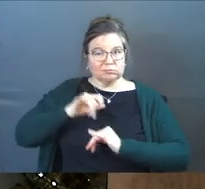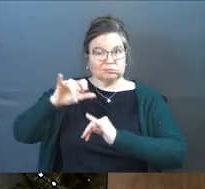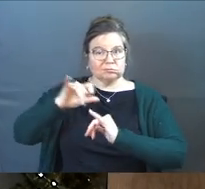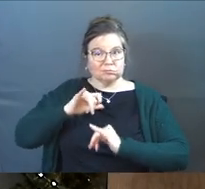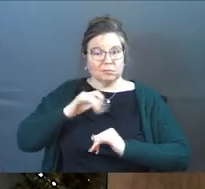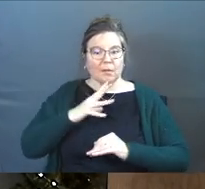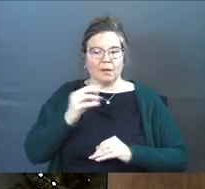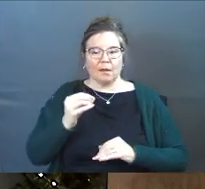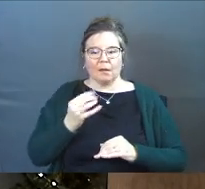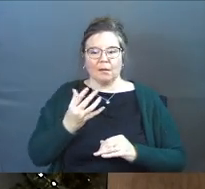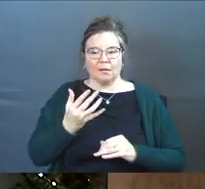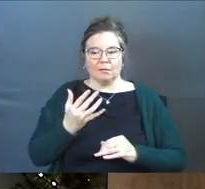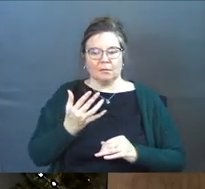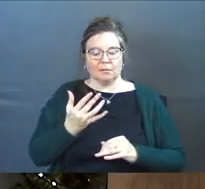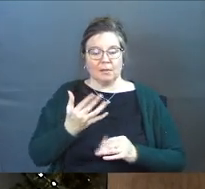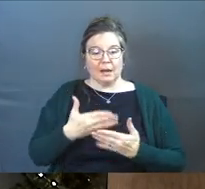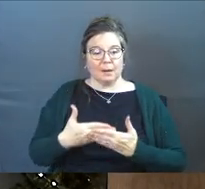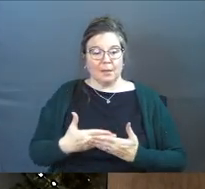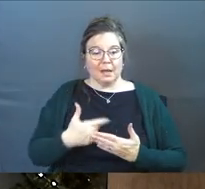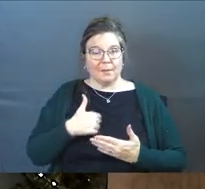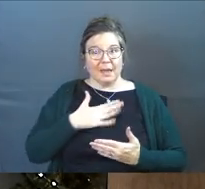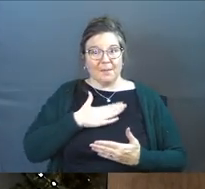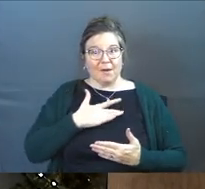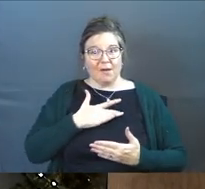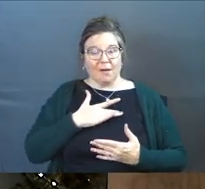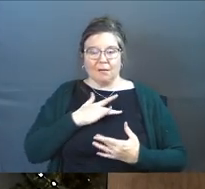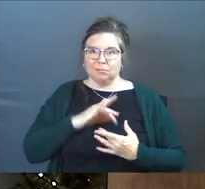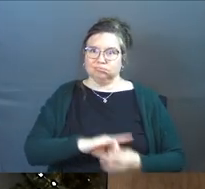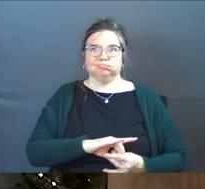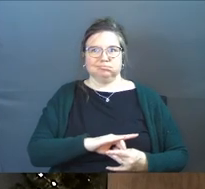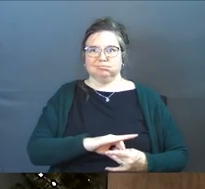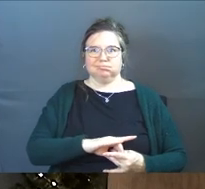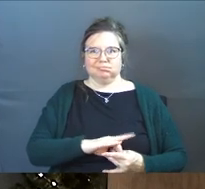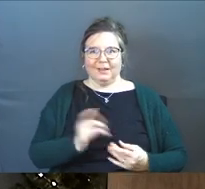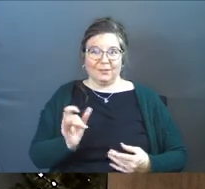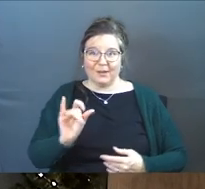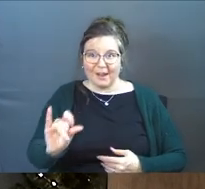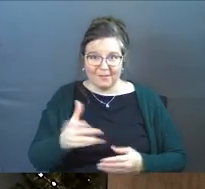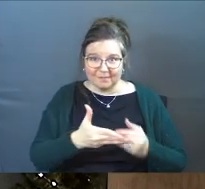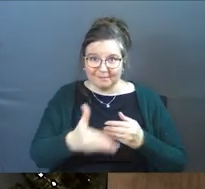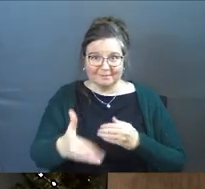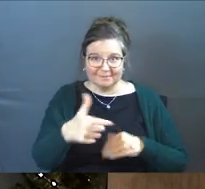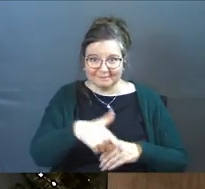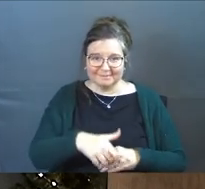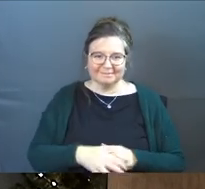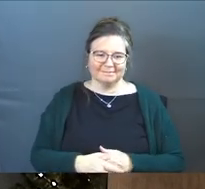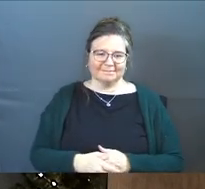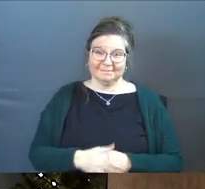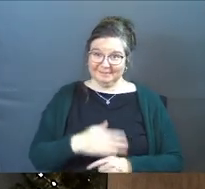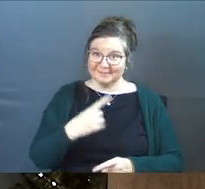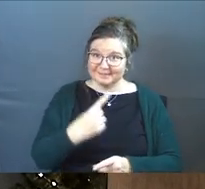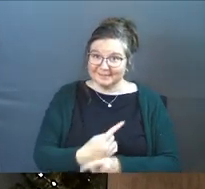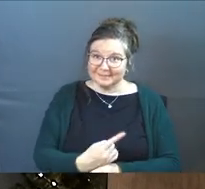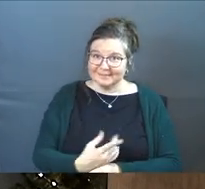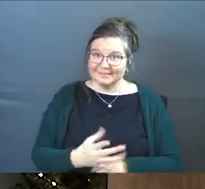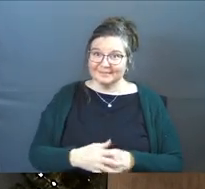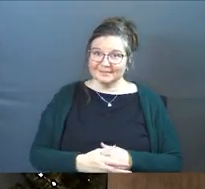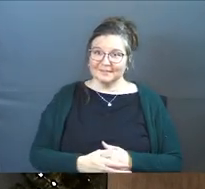And baby had my heart forever from that point forward, right?